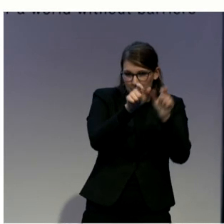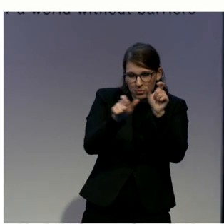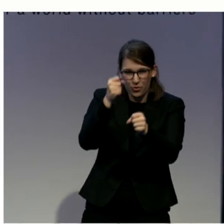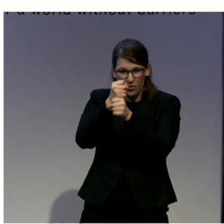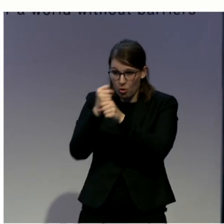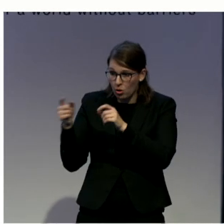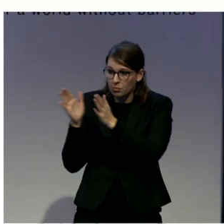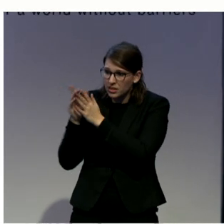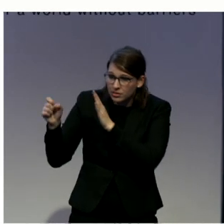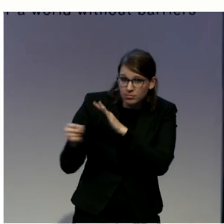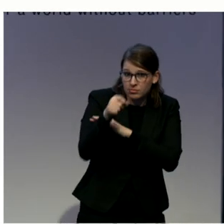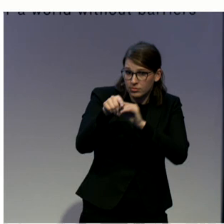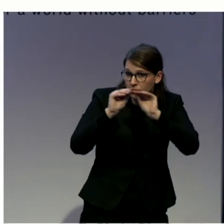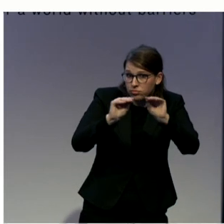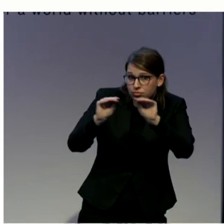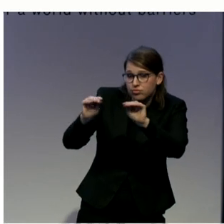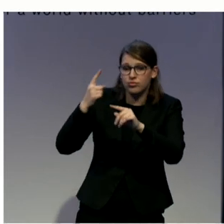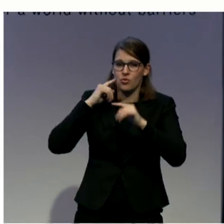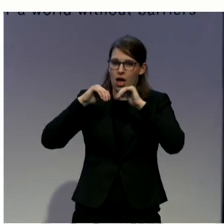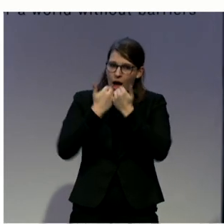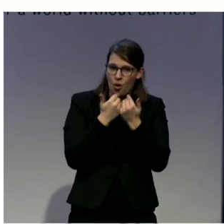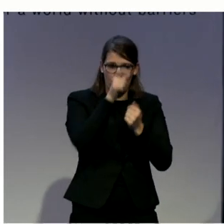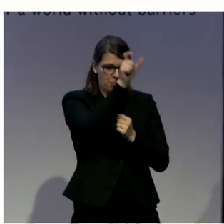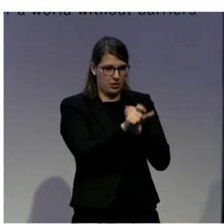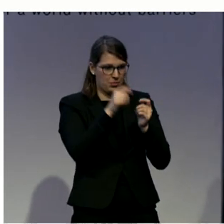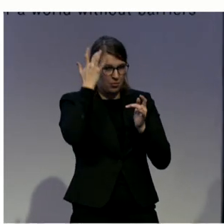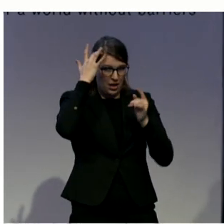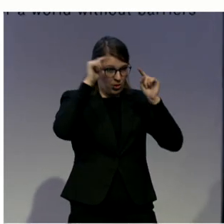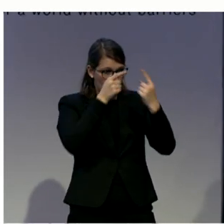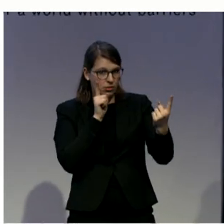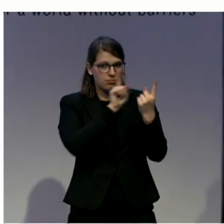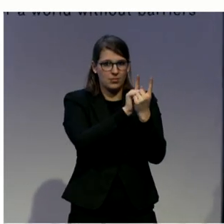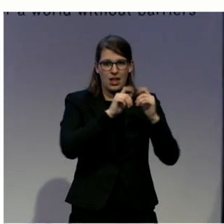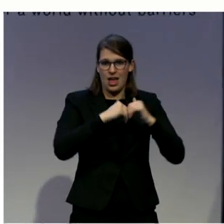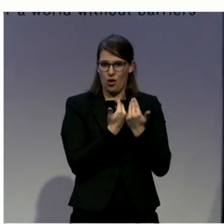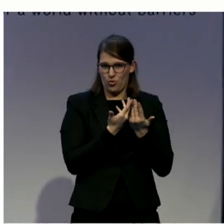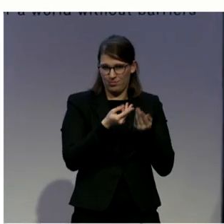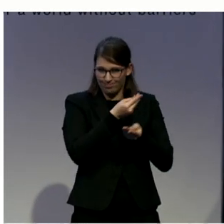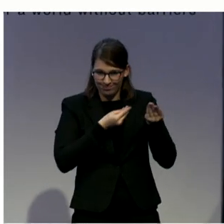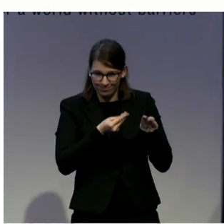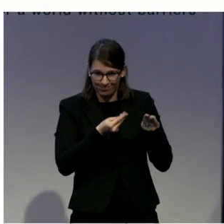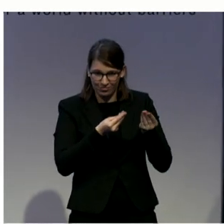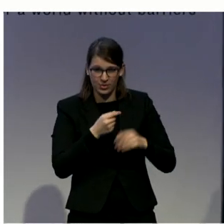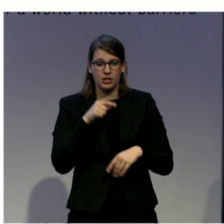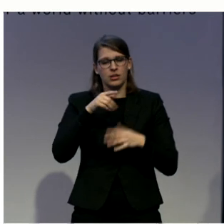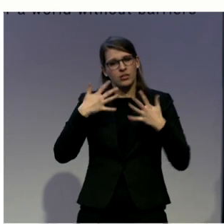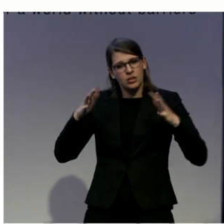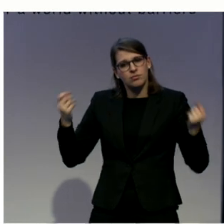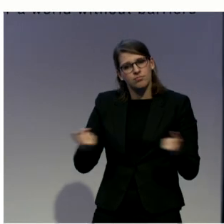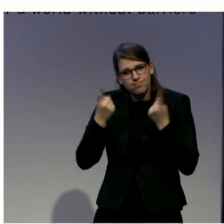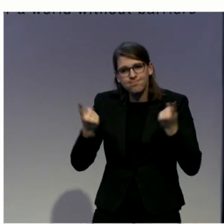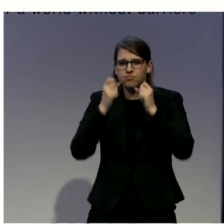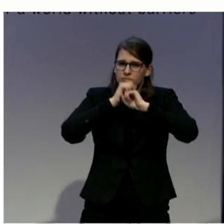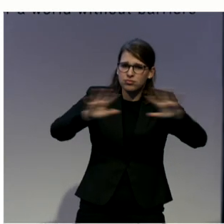going to continue to raise awareness of the project, to provide appropriate support, and as far as we can, divert